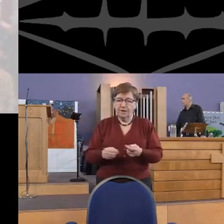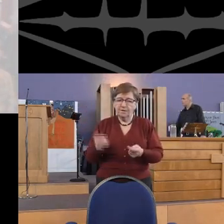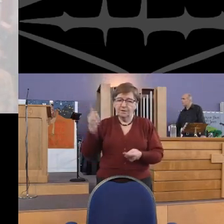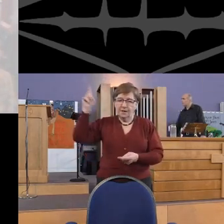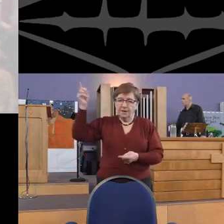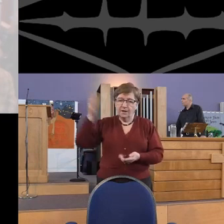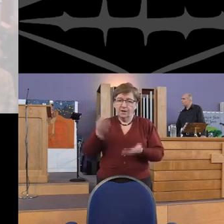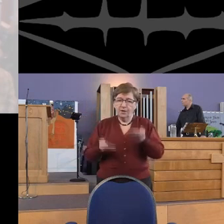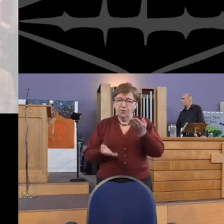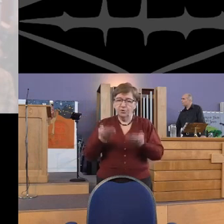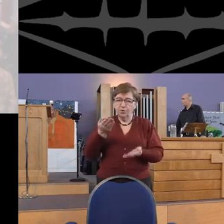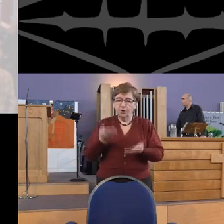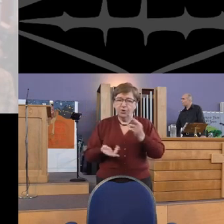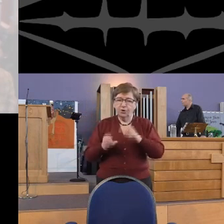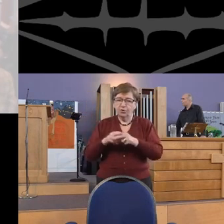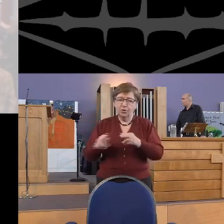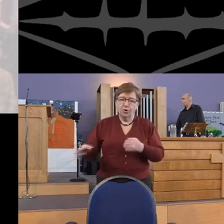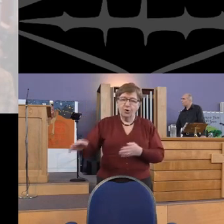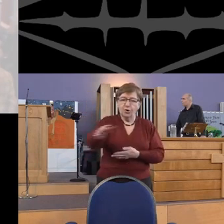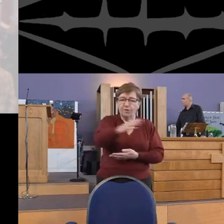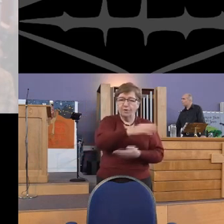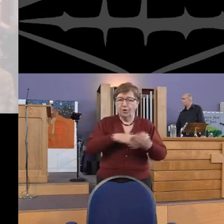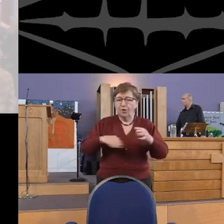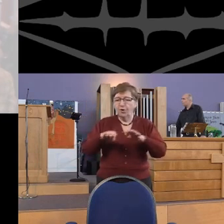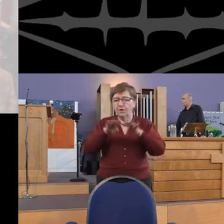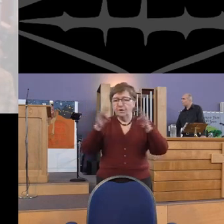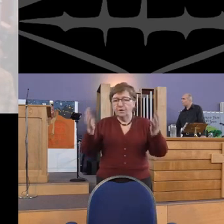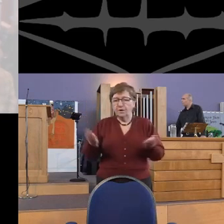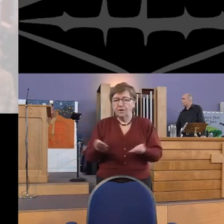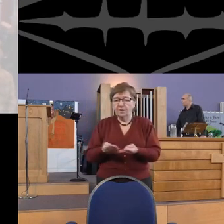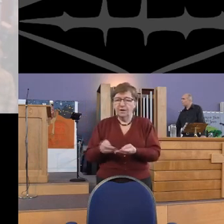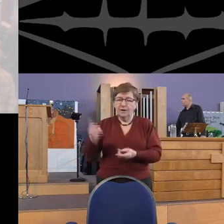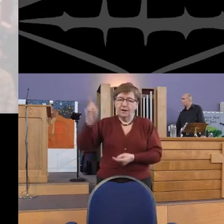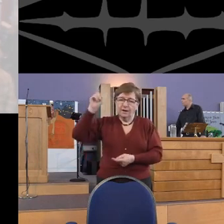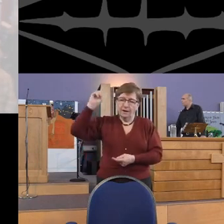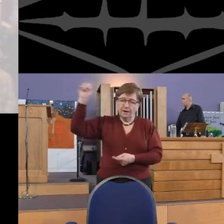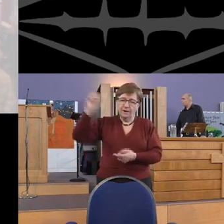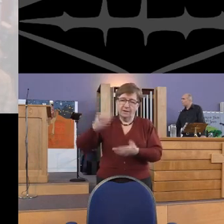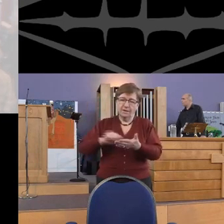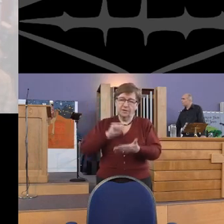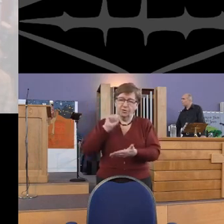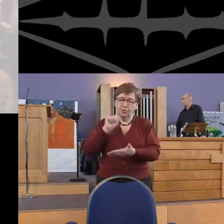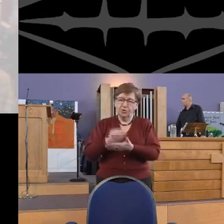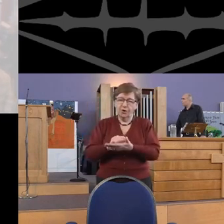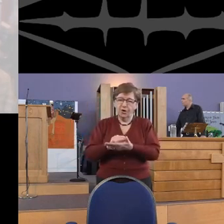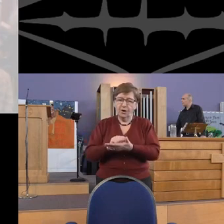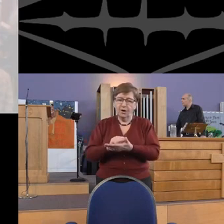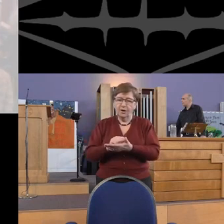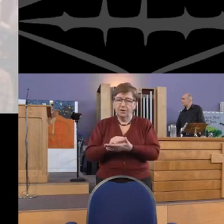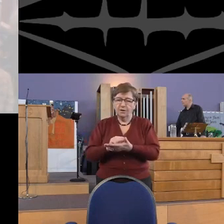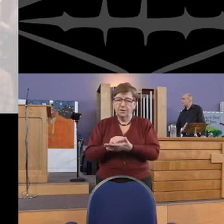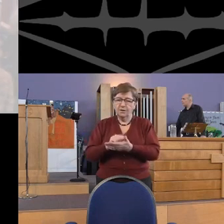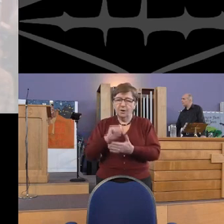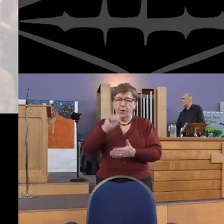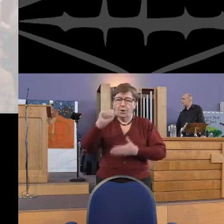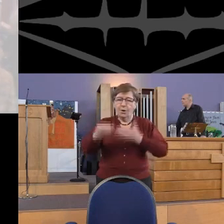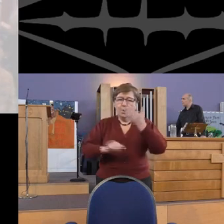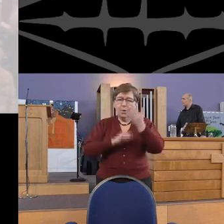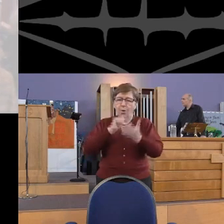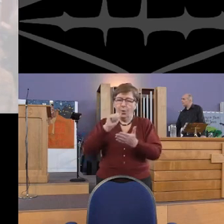the last, the judge of all the earth is just.